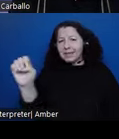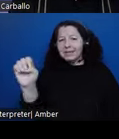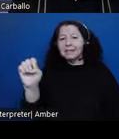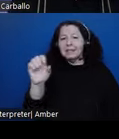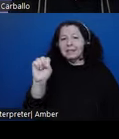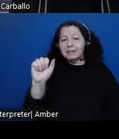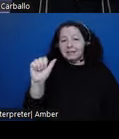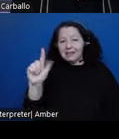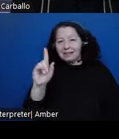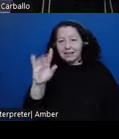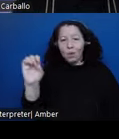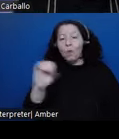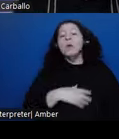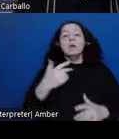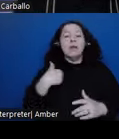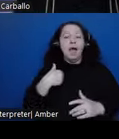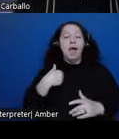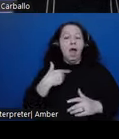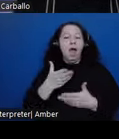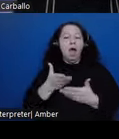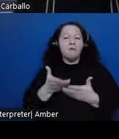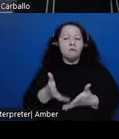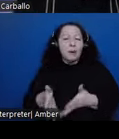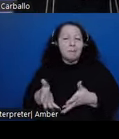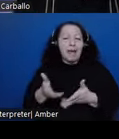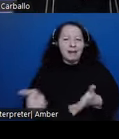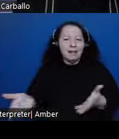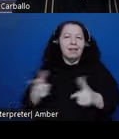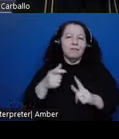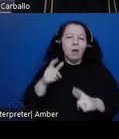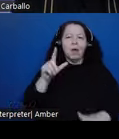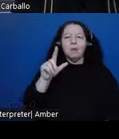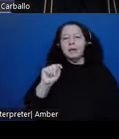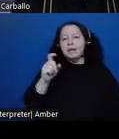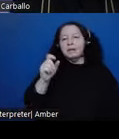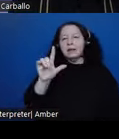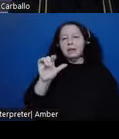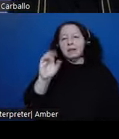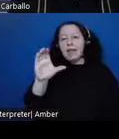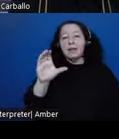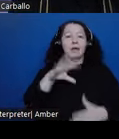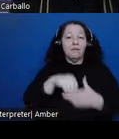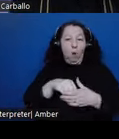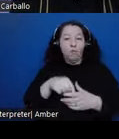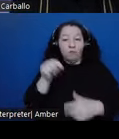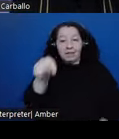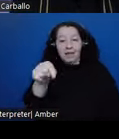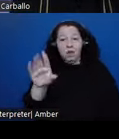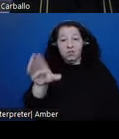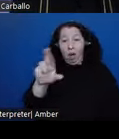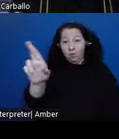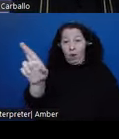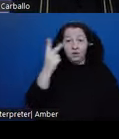or legacies from Tlaxcala Tech involvement there. On the top right image, you see this